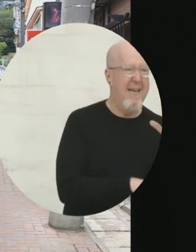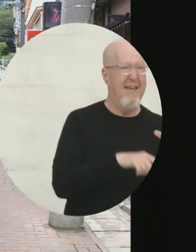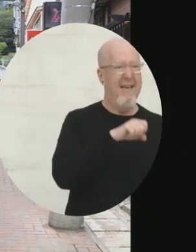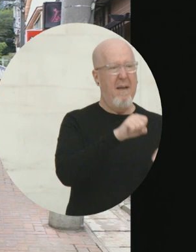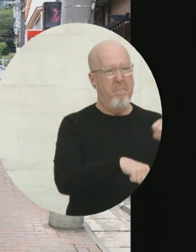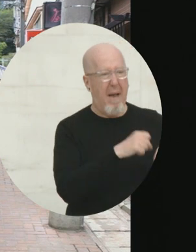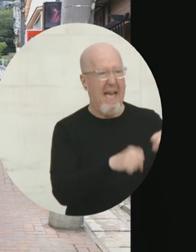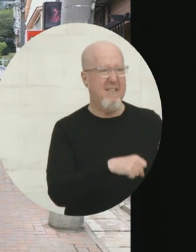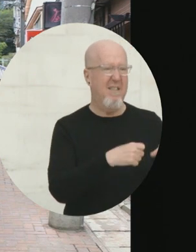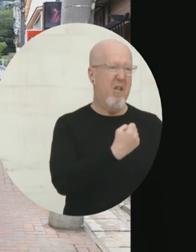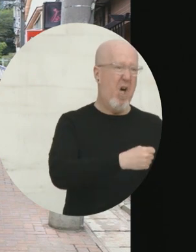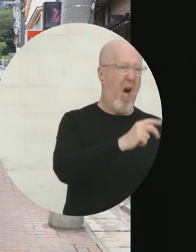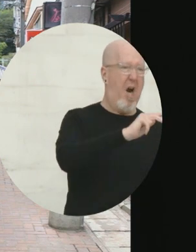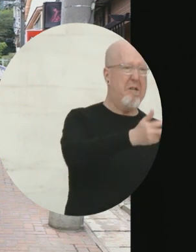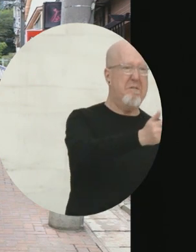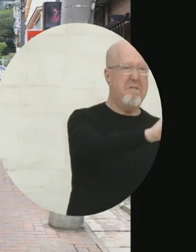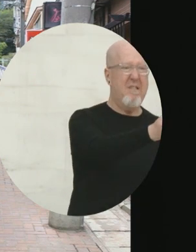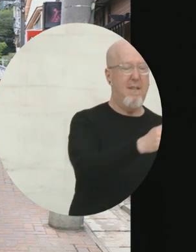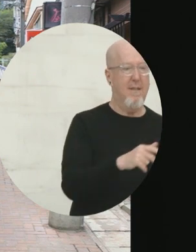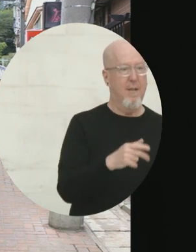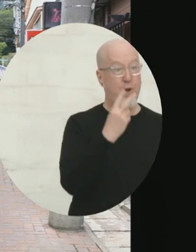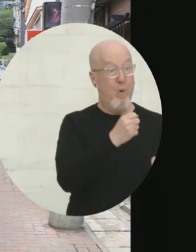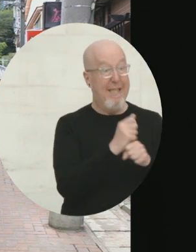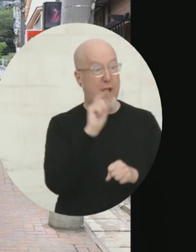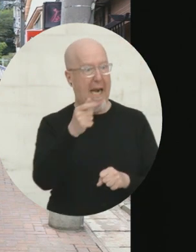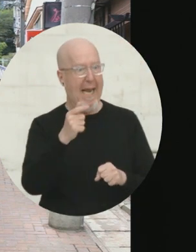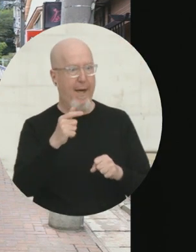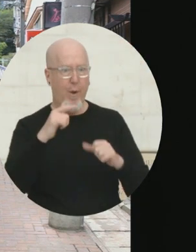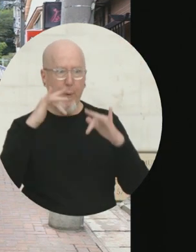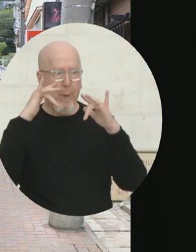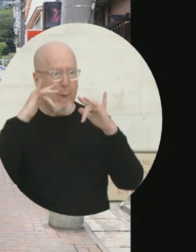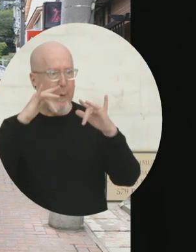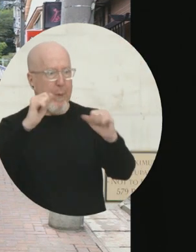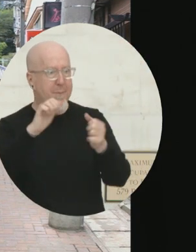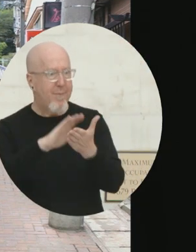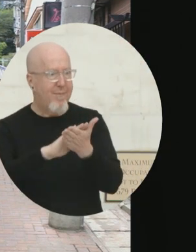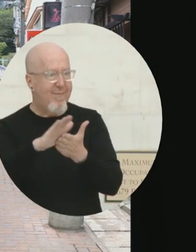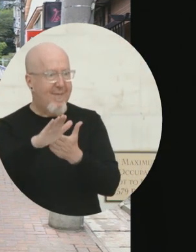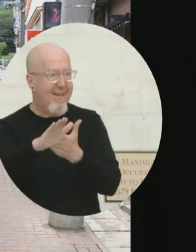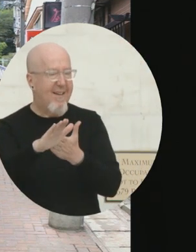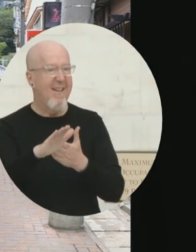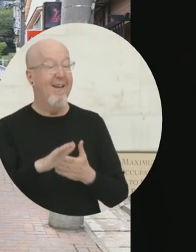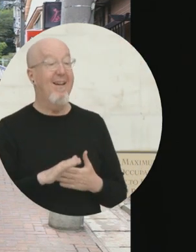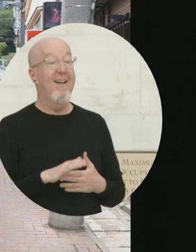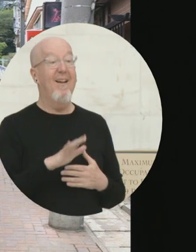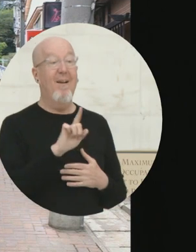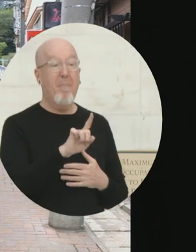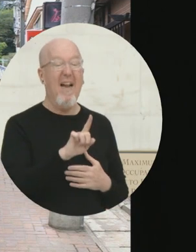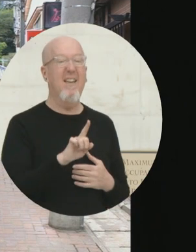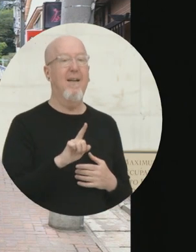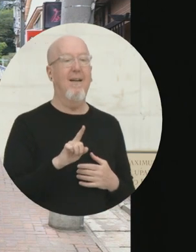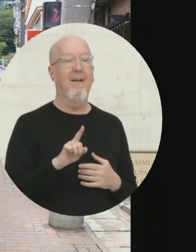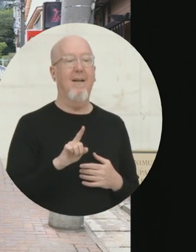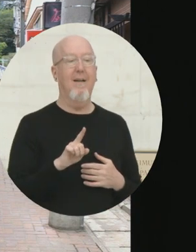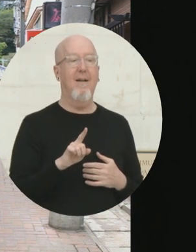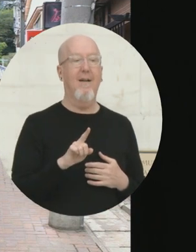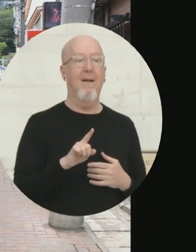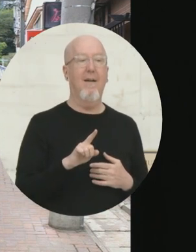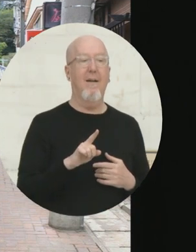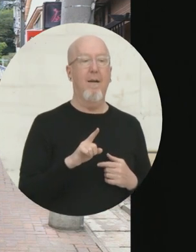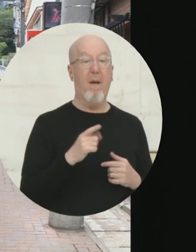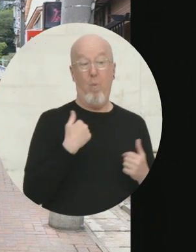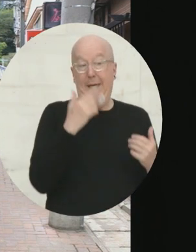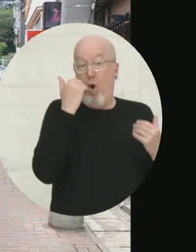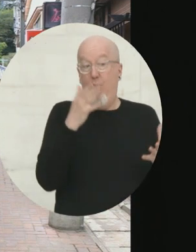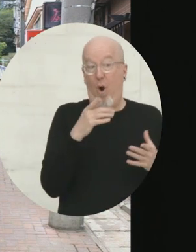cars on the ground. In the other image, two years later, all that's gone. But you what we don't know? We don't know if these communities have